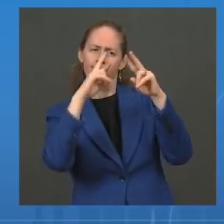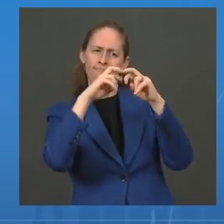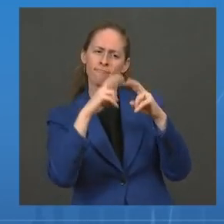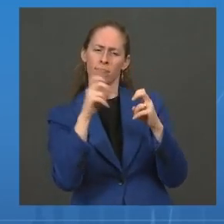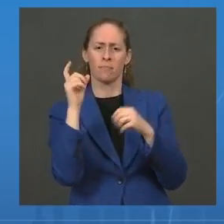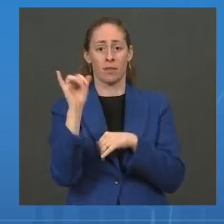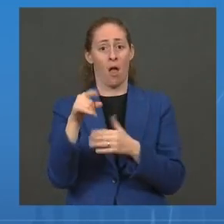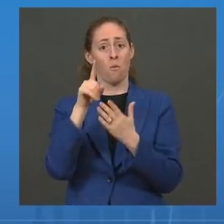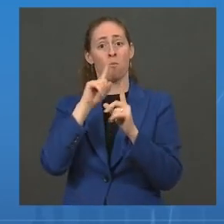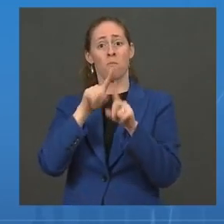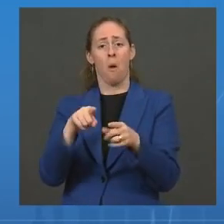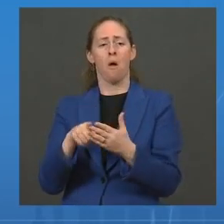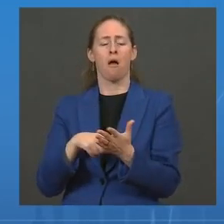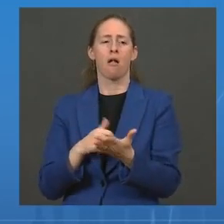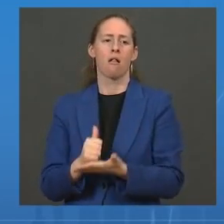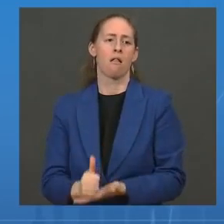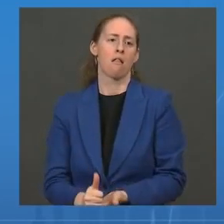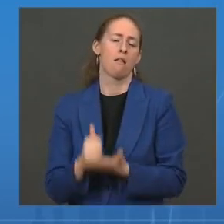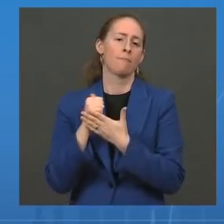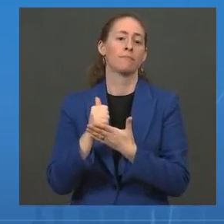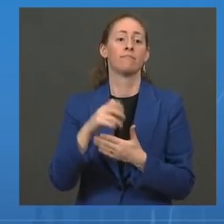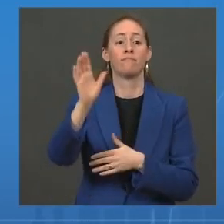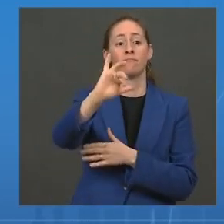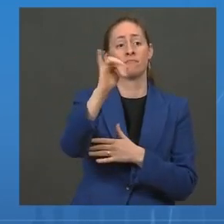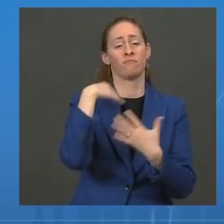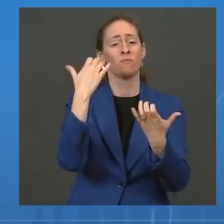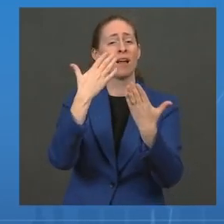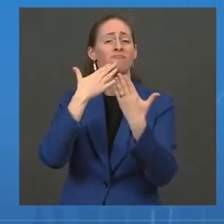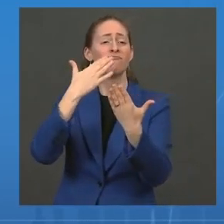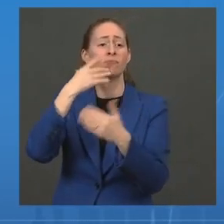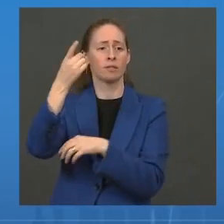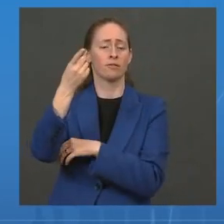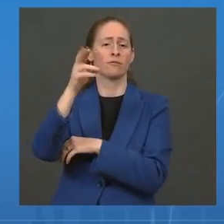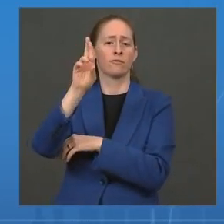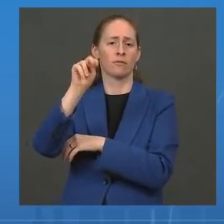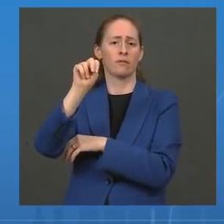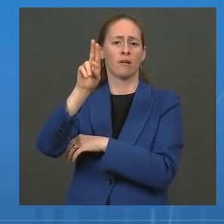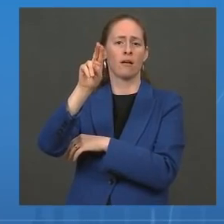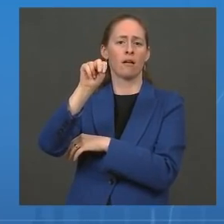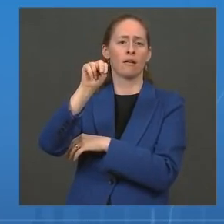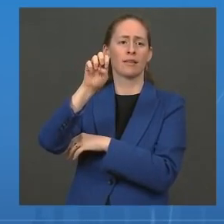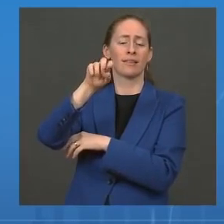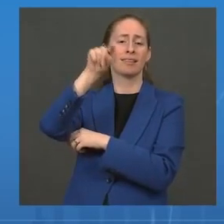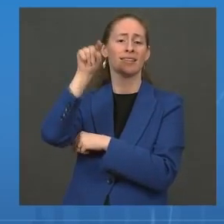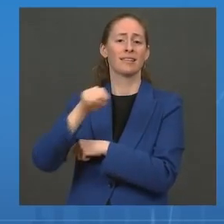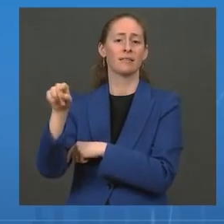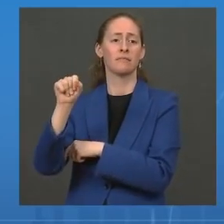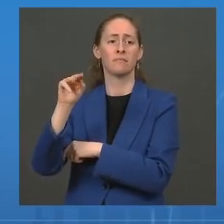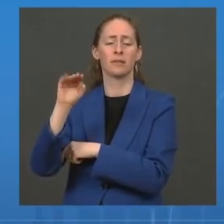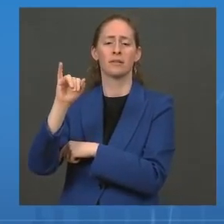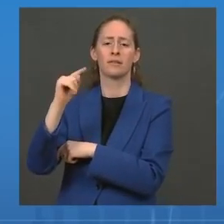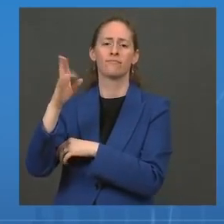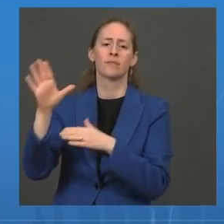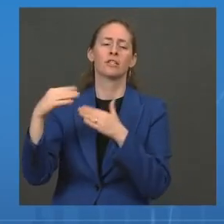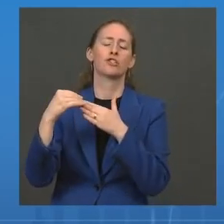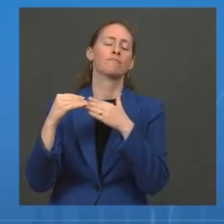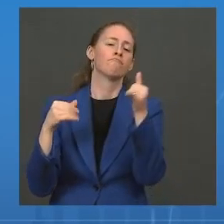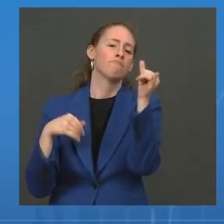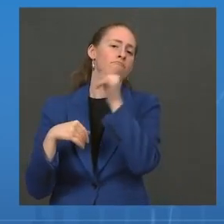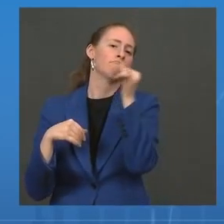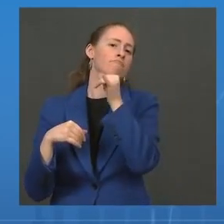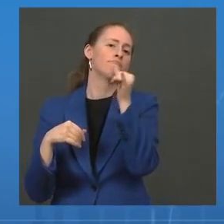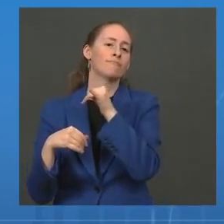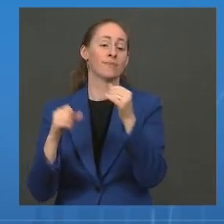especially want to thank Dr. Nunez-Smith for her outstanding leadership. With that, let me turn it over to Dr.